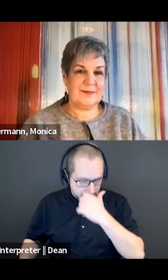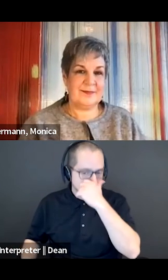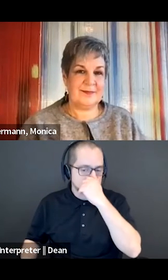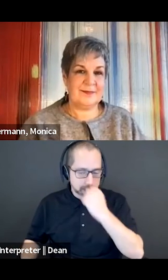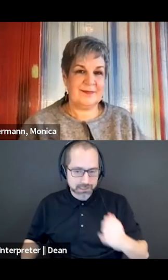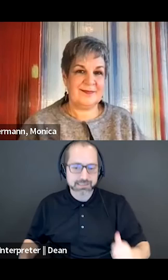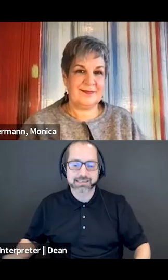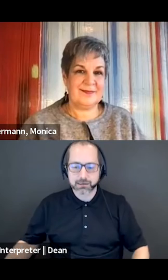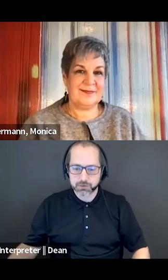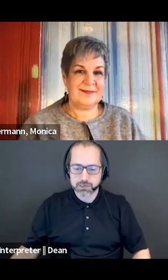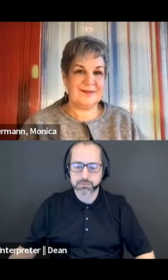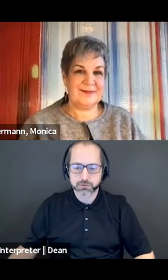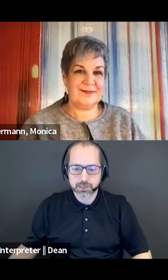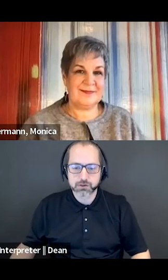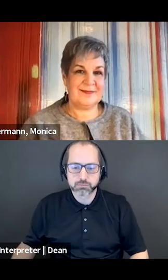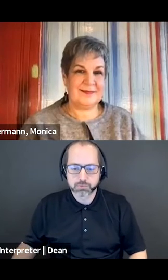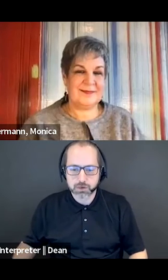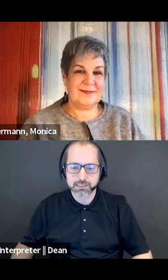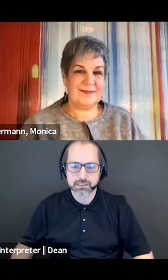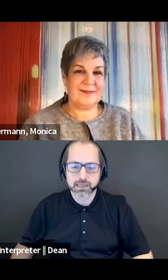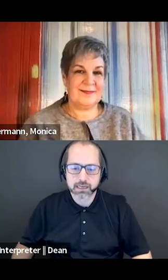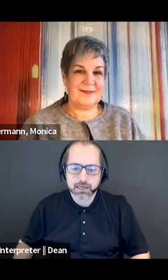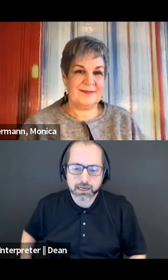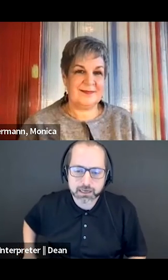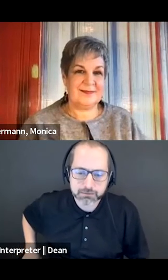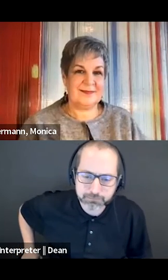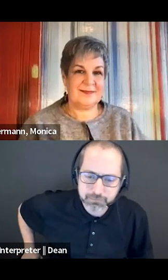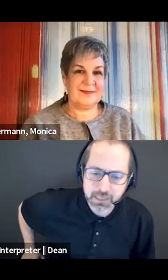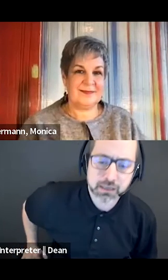I just want to distinguish between two points.